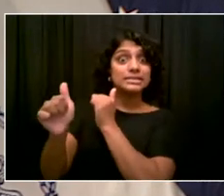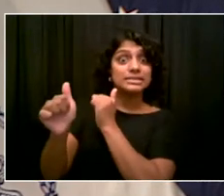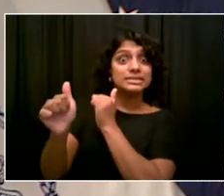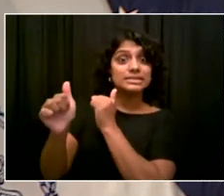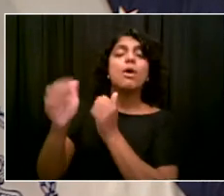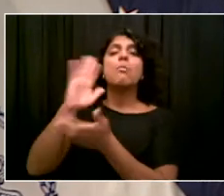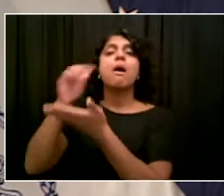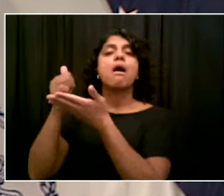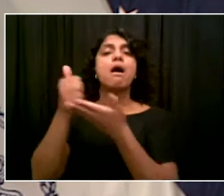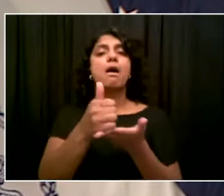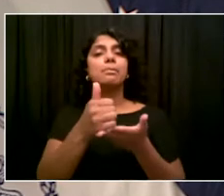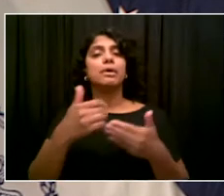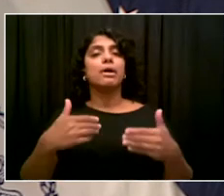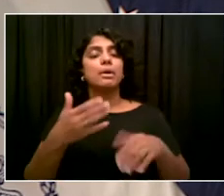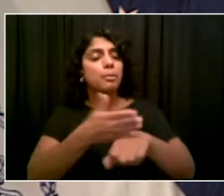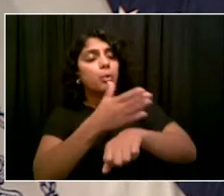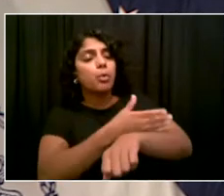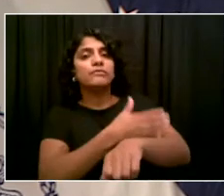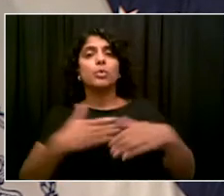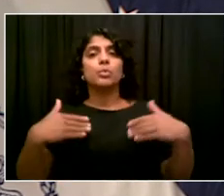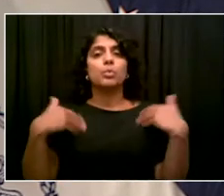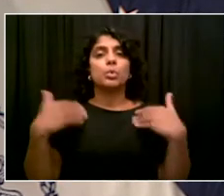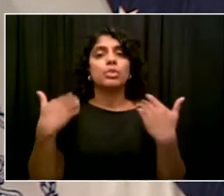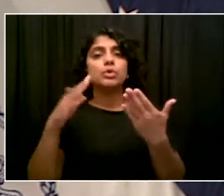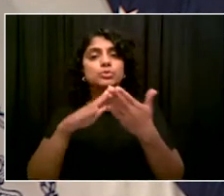Thank you, Mr.